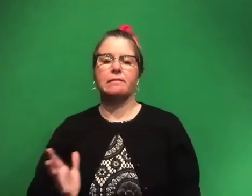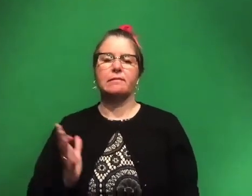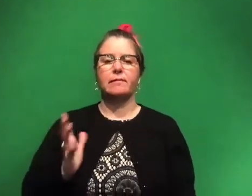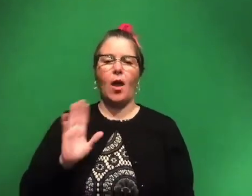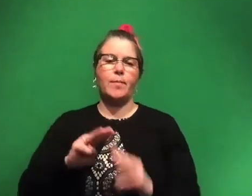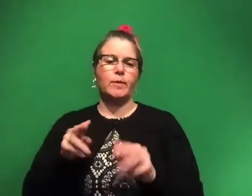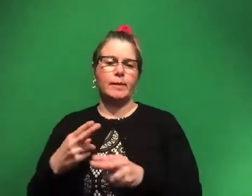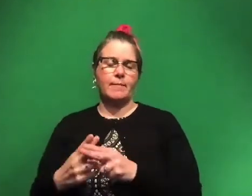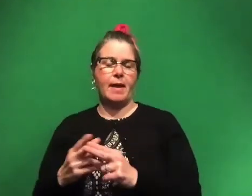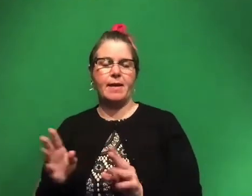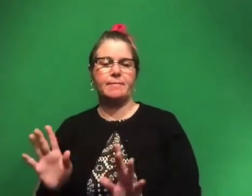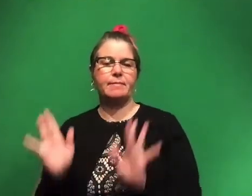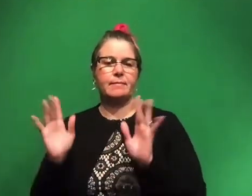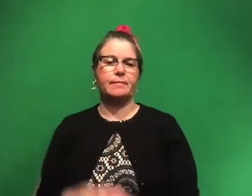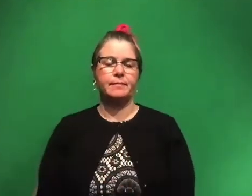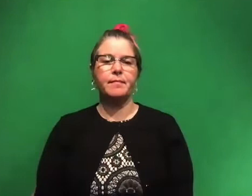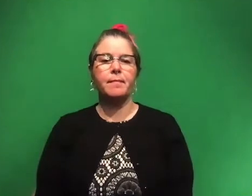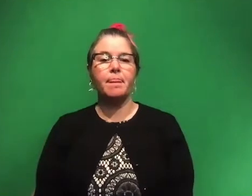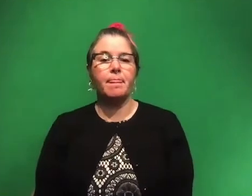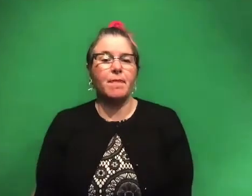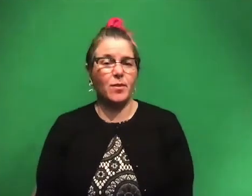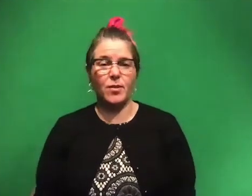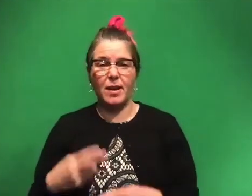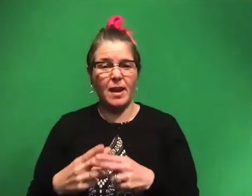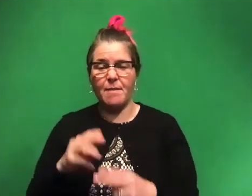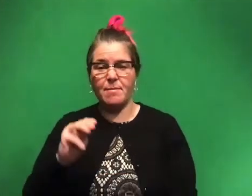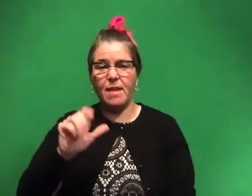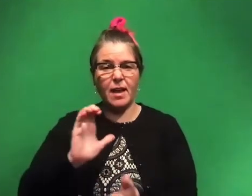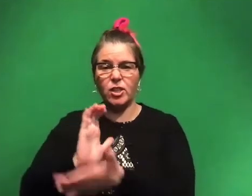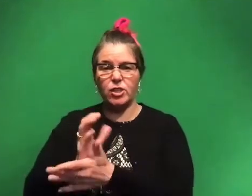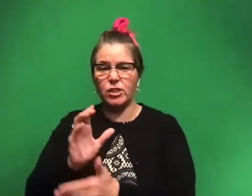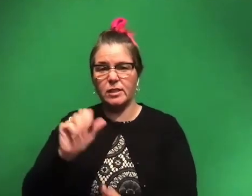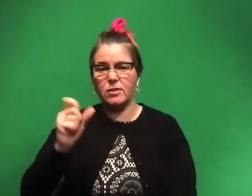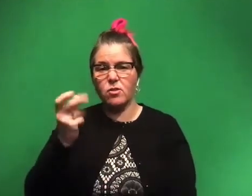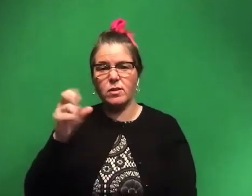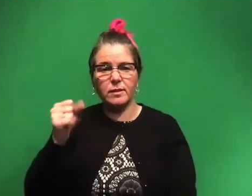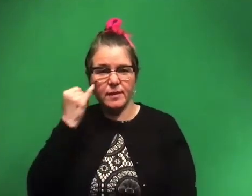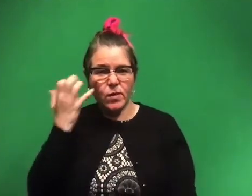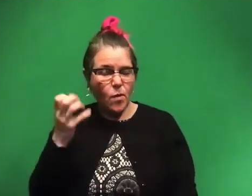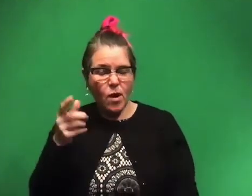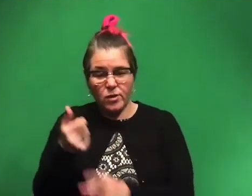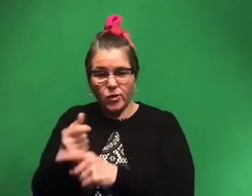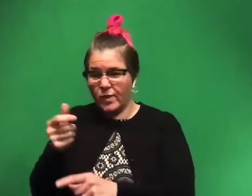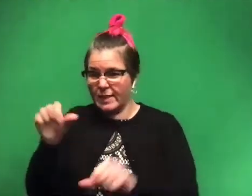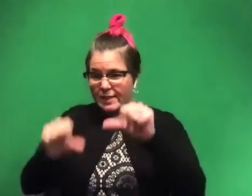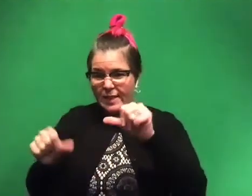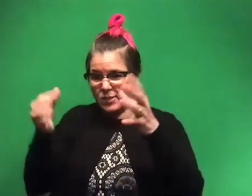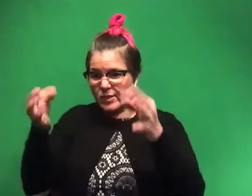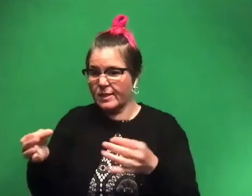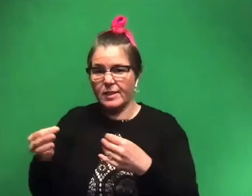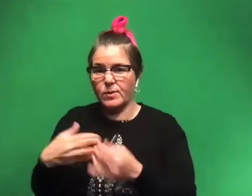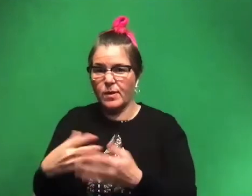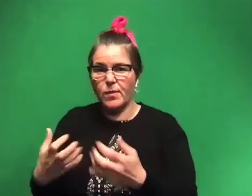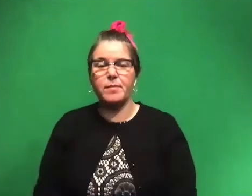Uh, yeah. So really you can make, name it macaroni and cheesesaurus if you want, if you're the scientist that decides what it is. Right.